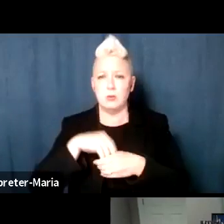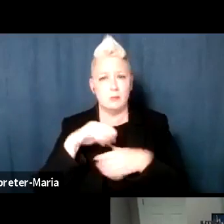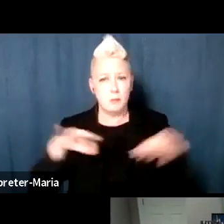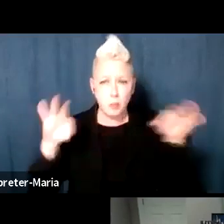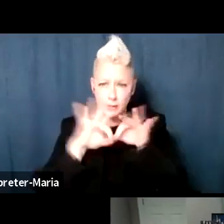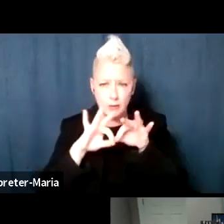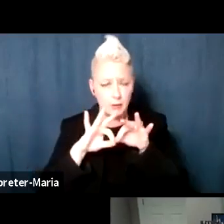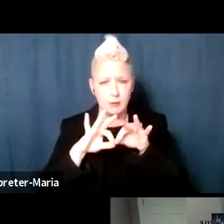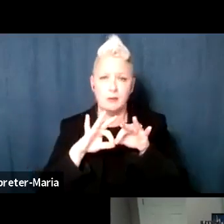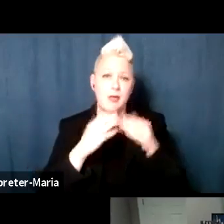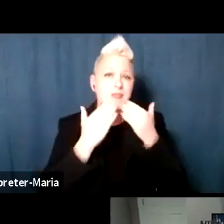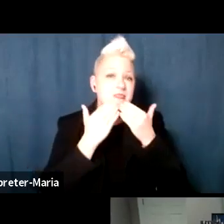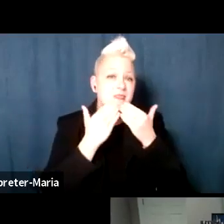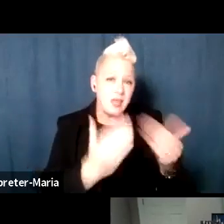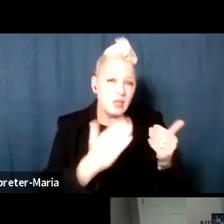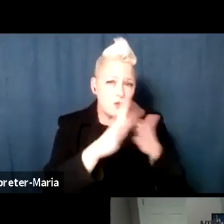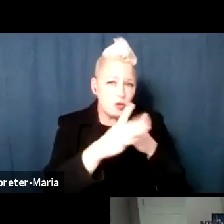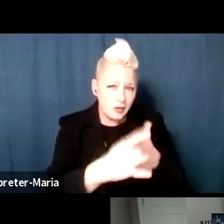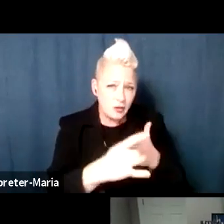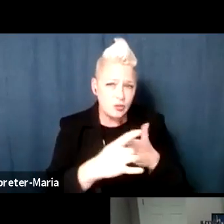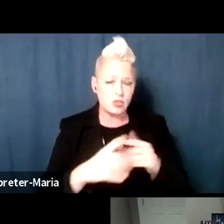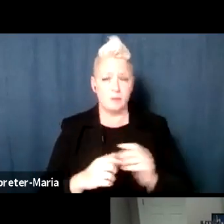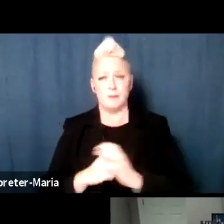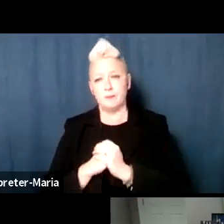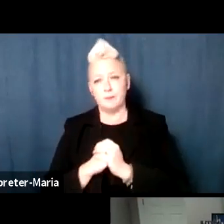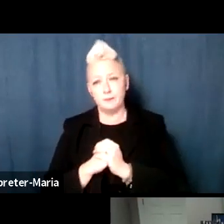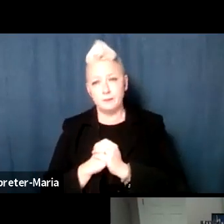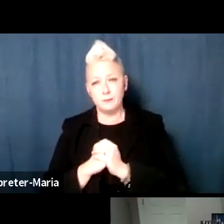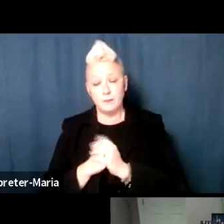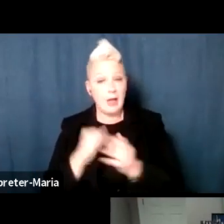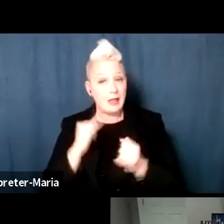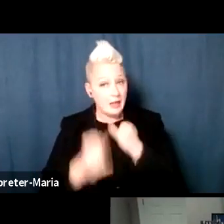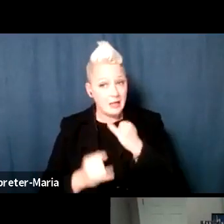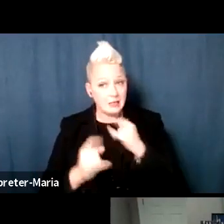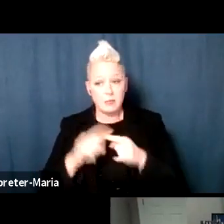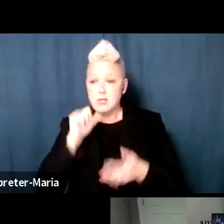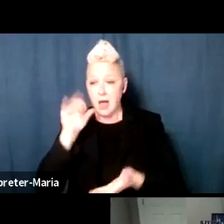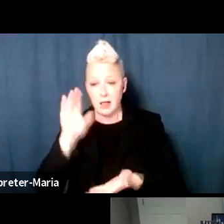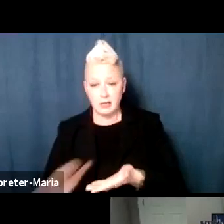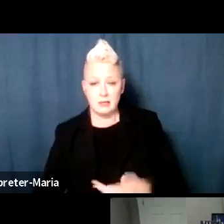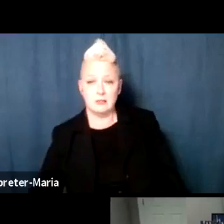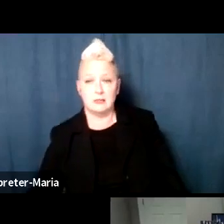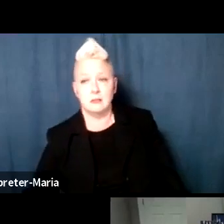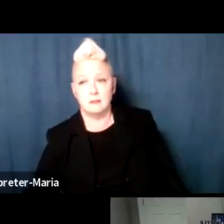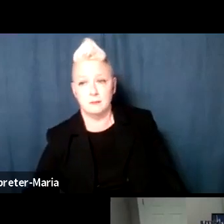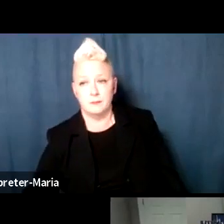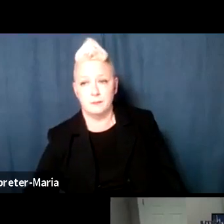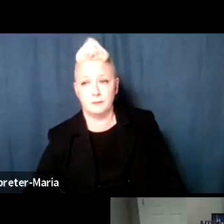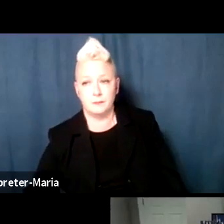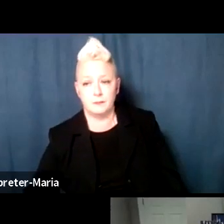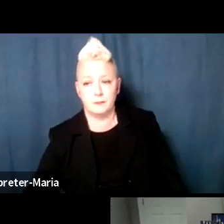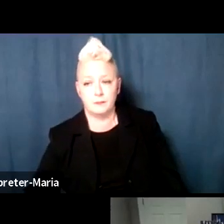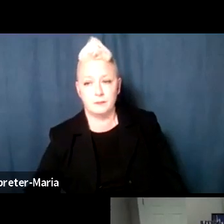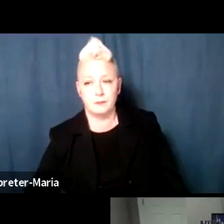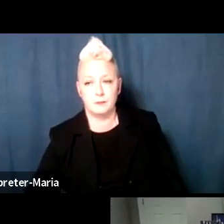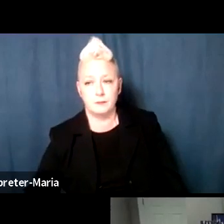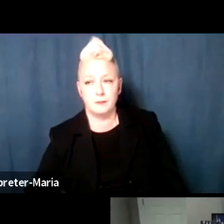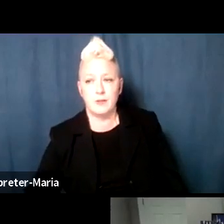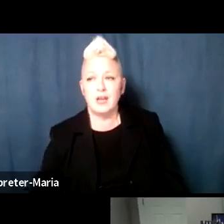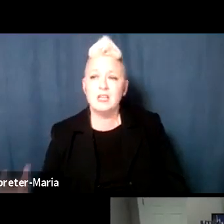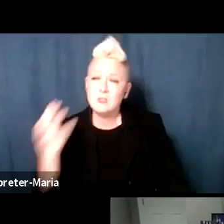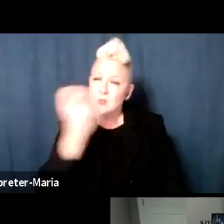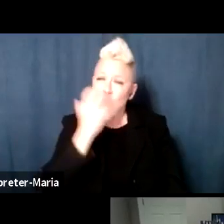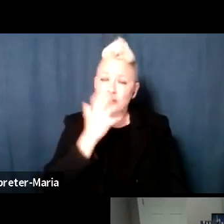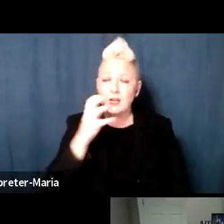Tejas, thank you for your leadership on that. And last, but certainly not least, an extraordinary district attorney who has really